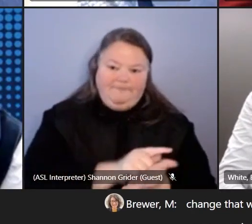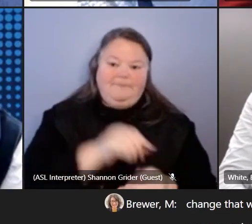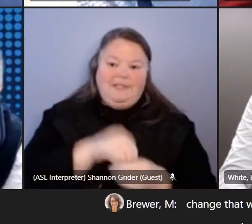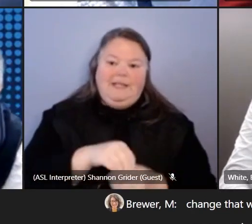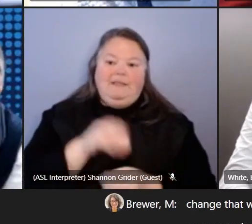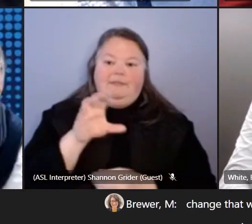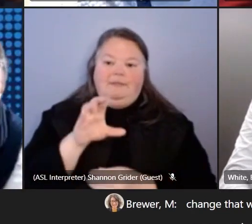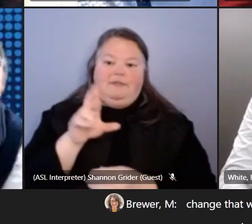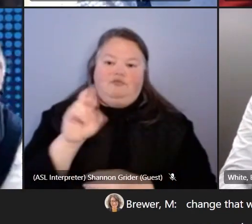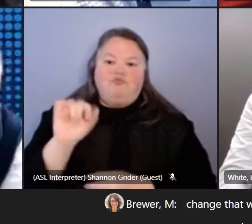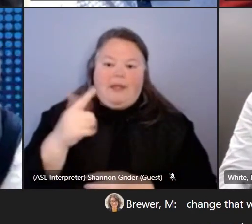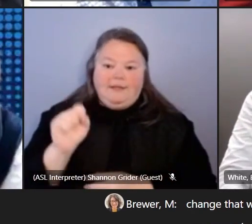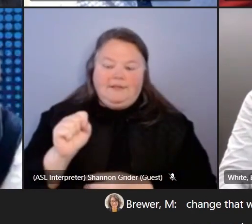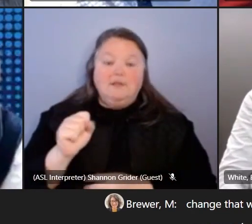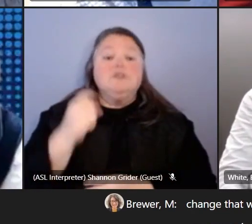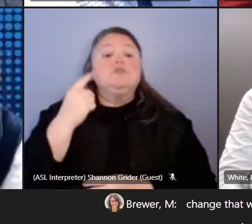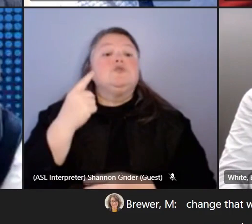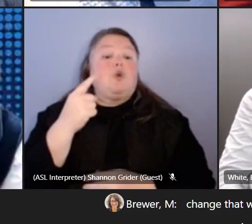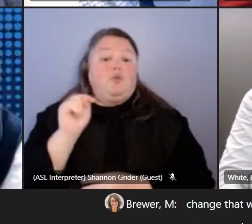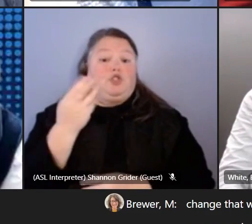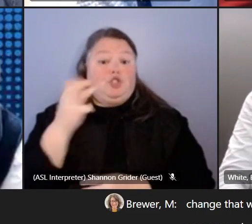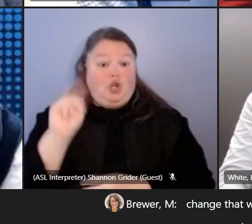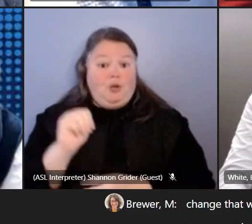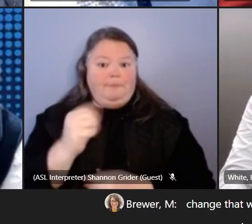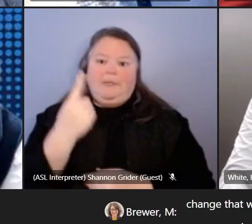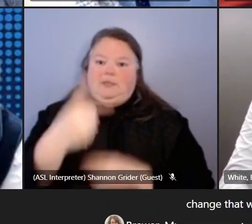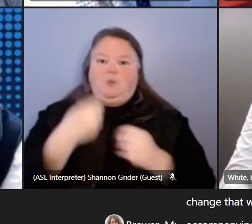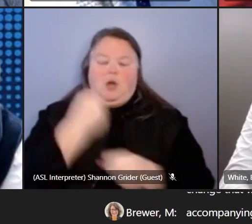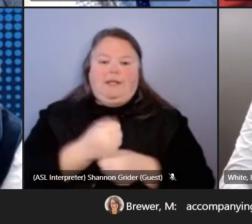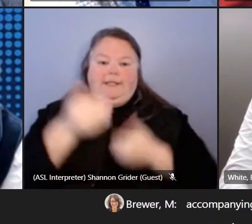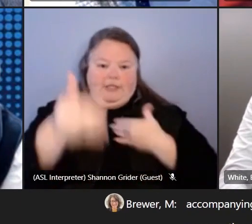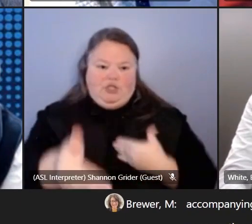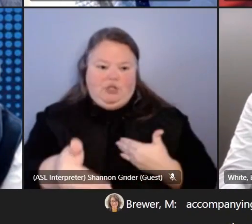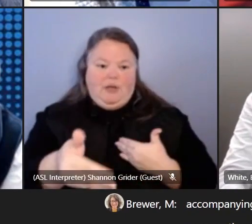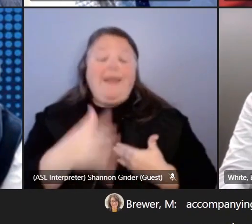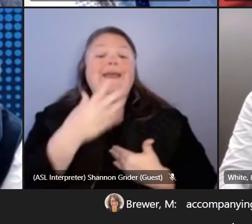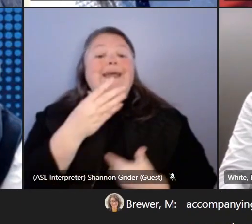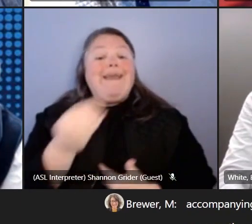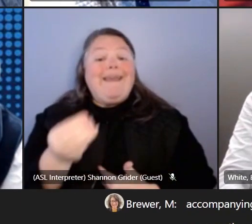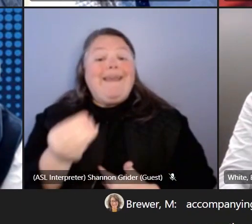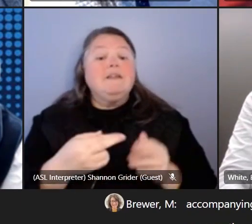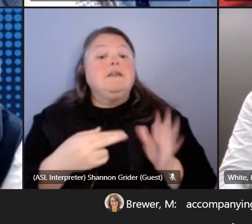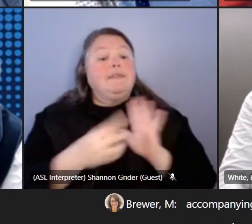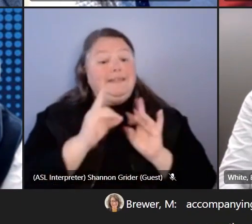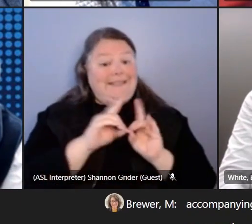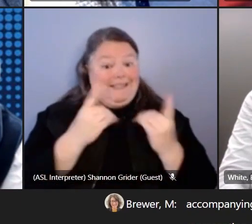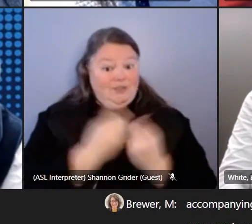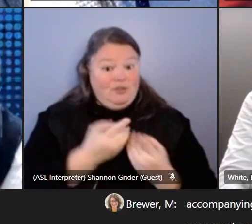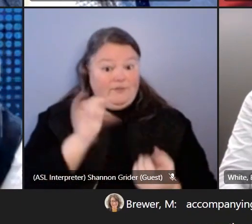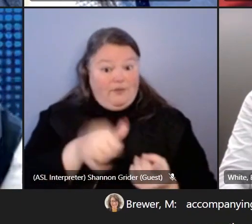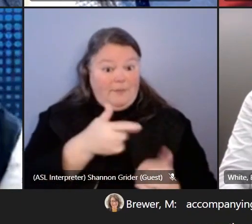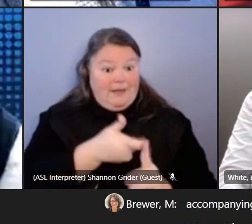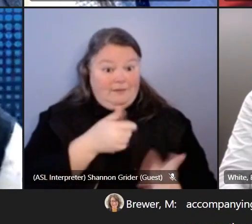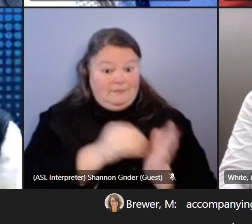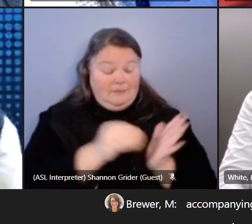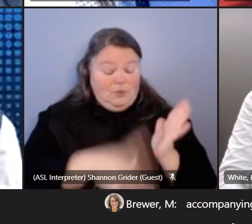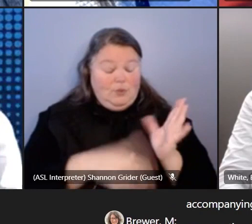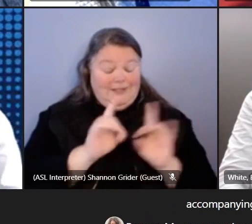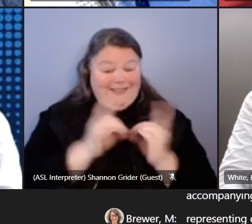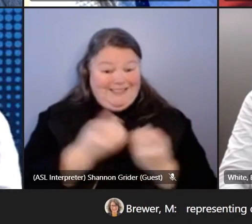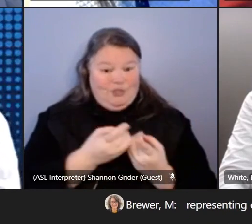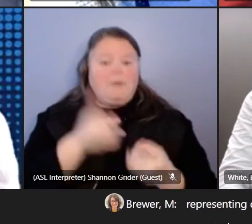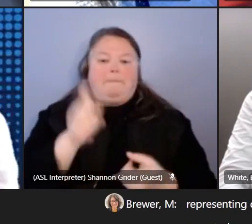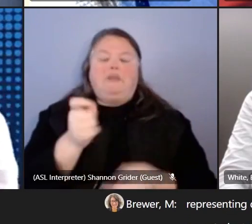so the term is one year and the representing district changes each year as well and so our new